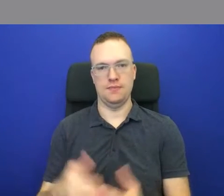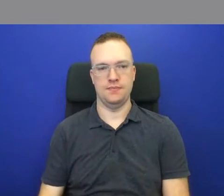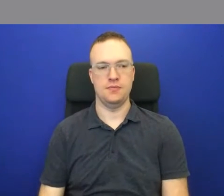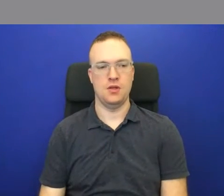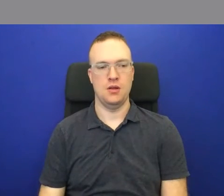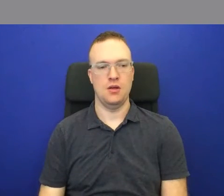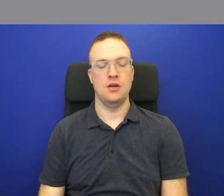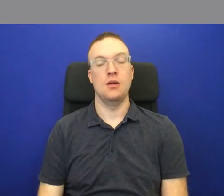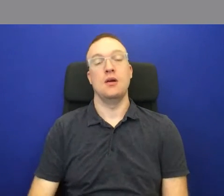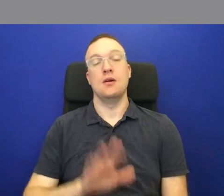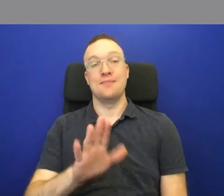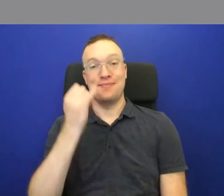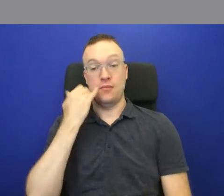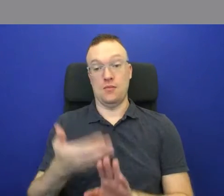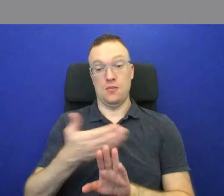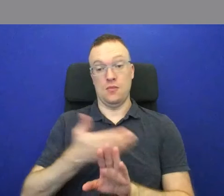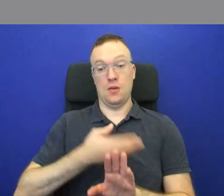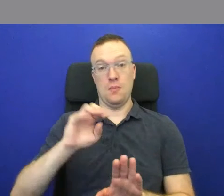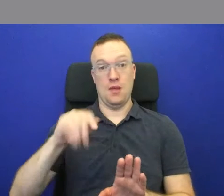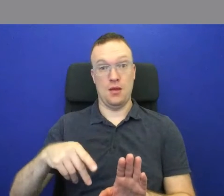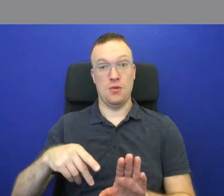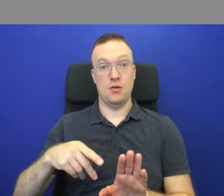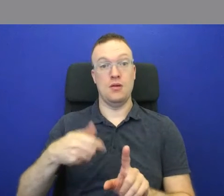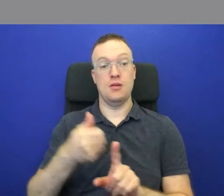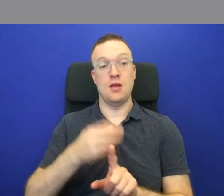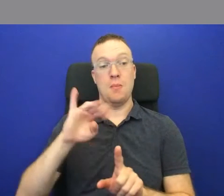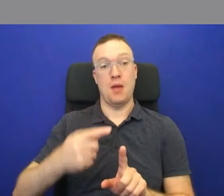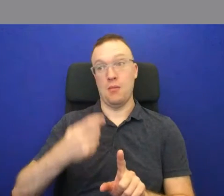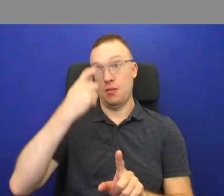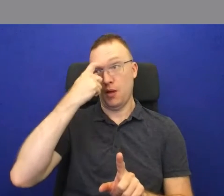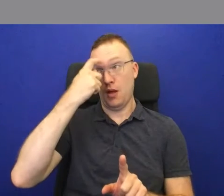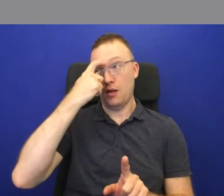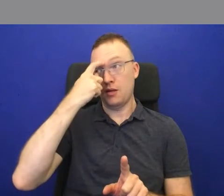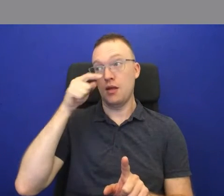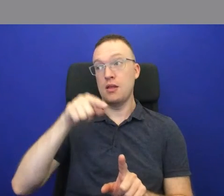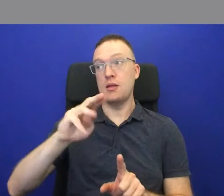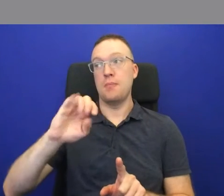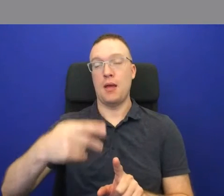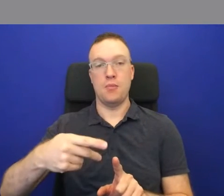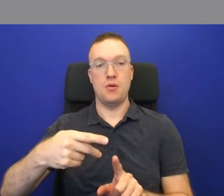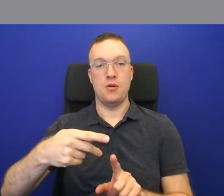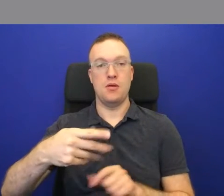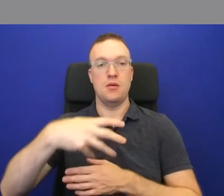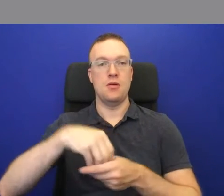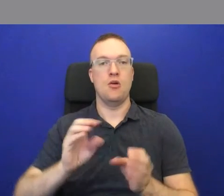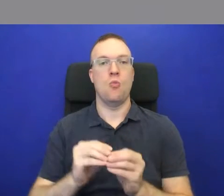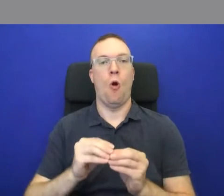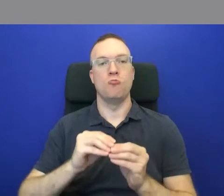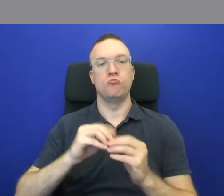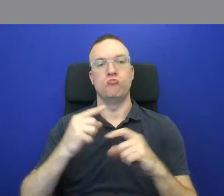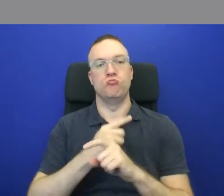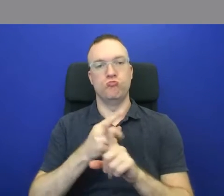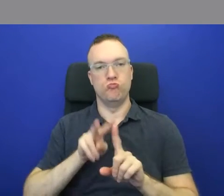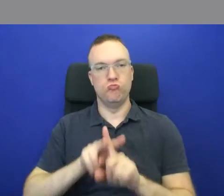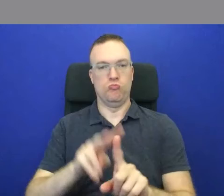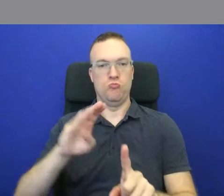If the previous map was a map of the mind, this map is a far more practical map,